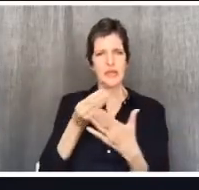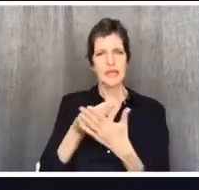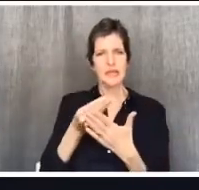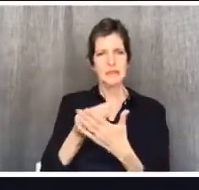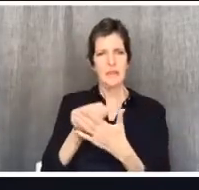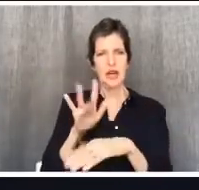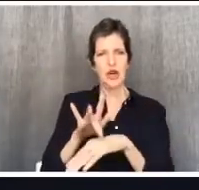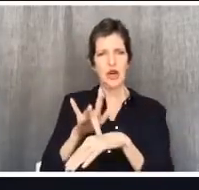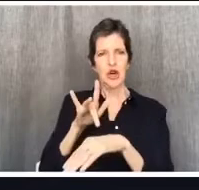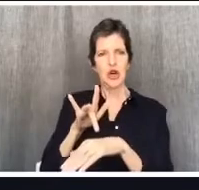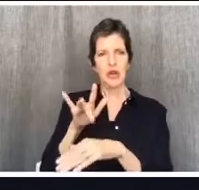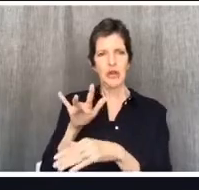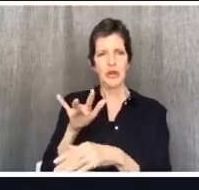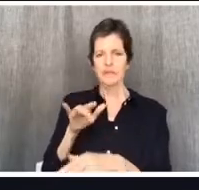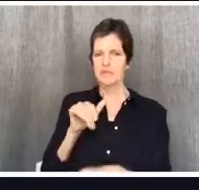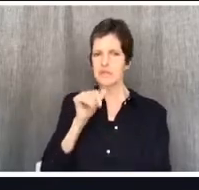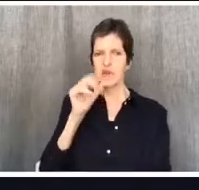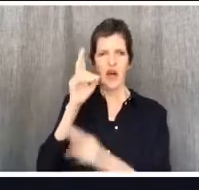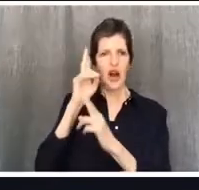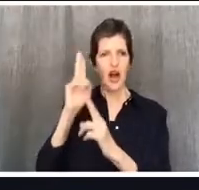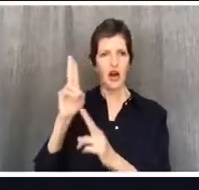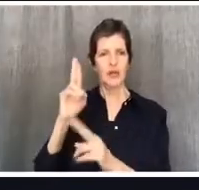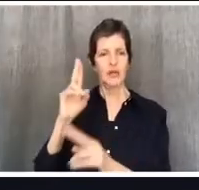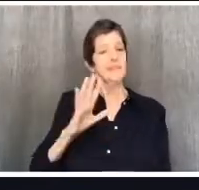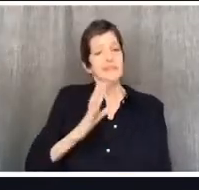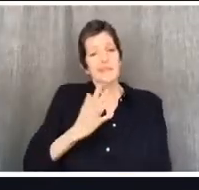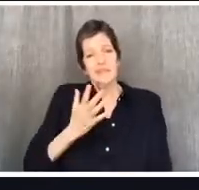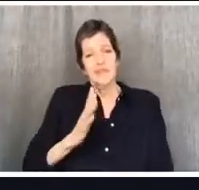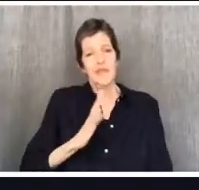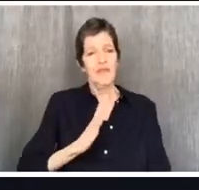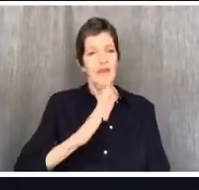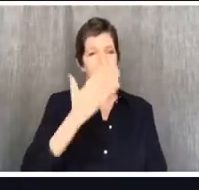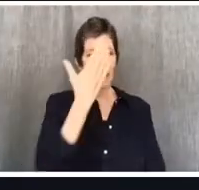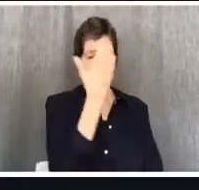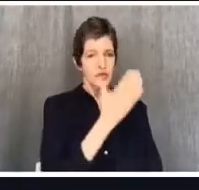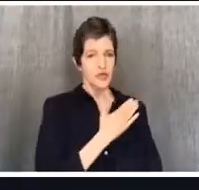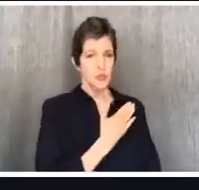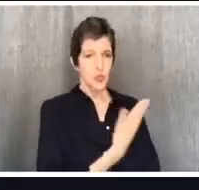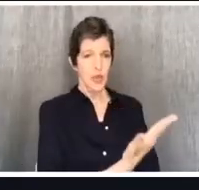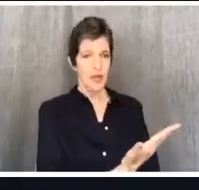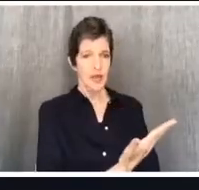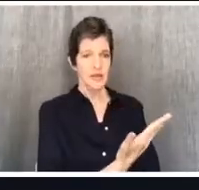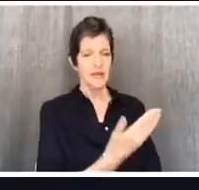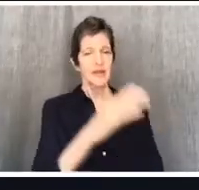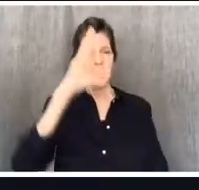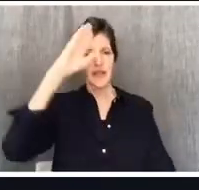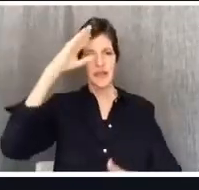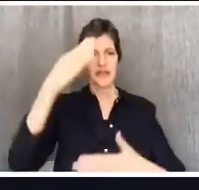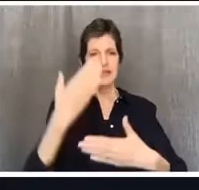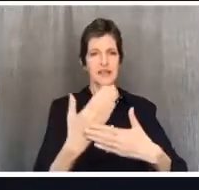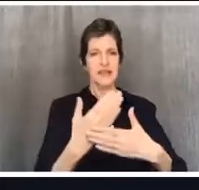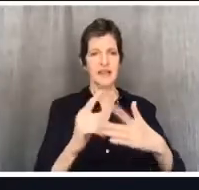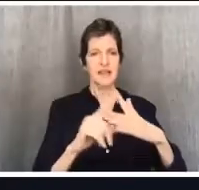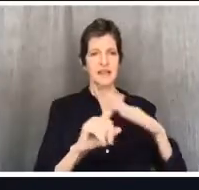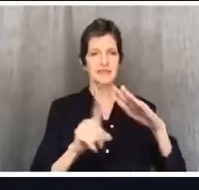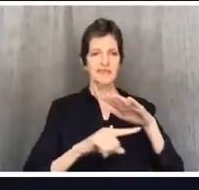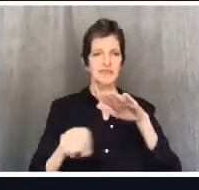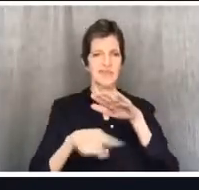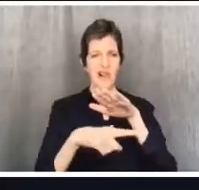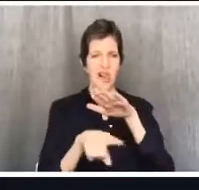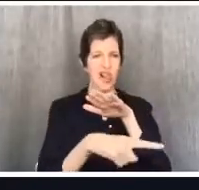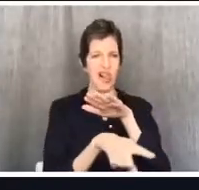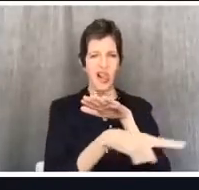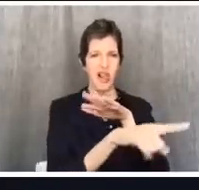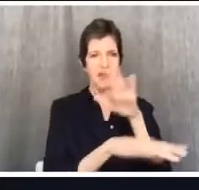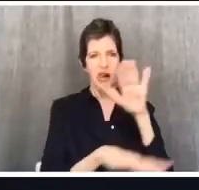very dishonorable. But the father gives it to him and the son goes off to a distant place. And while he's there, he lives a licentious, sinful life. And